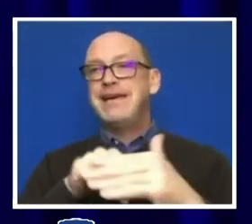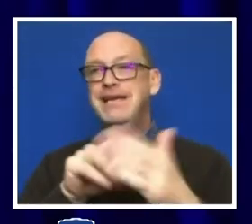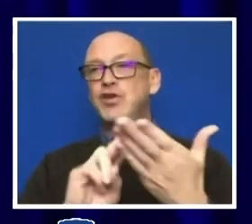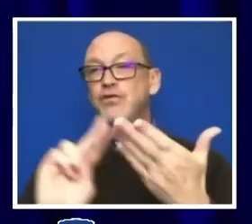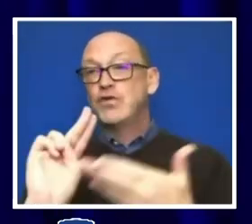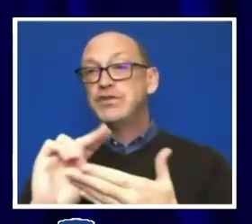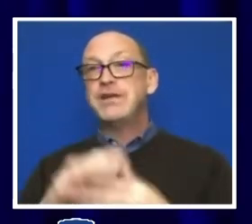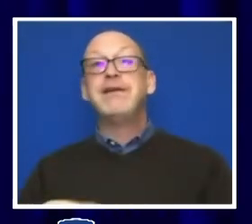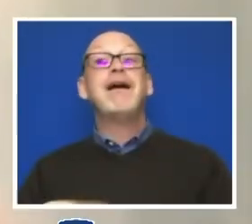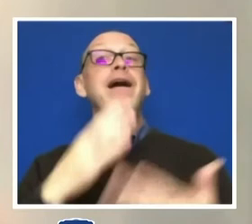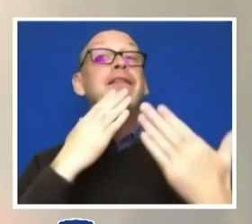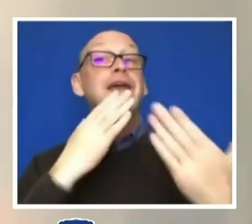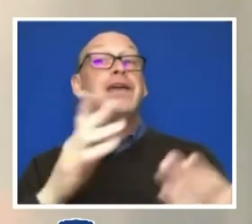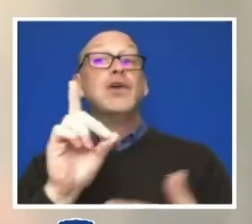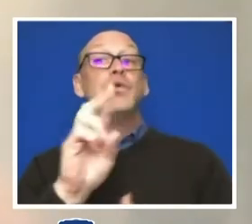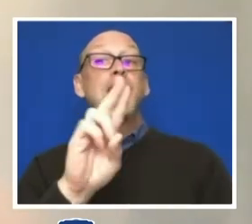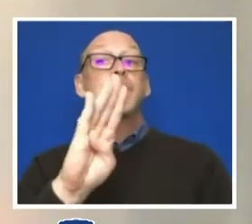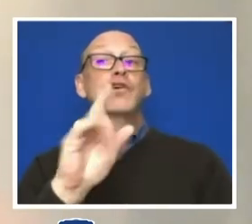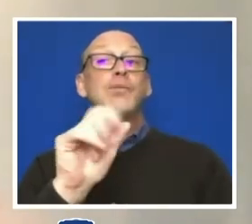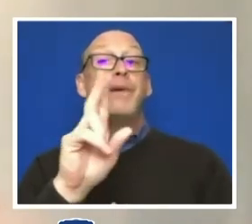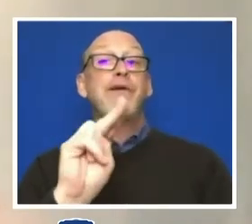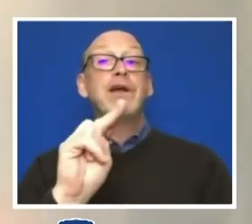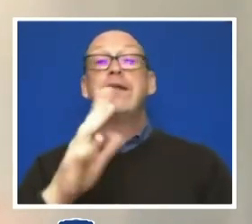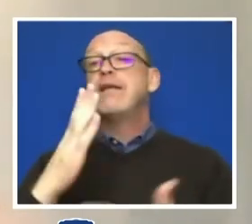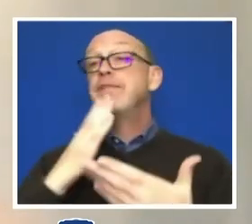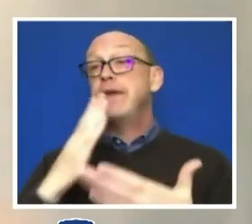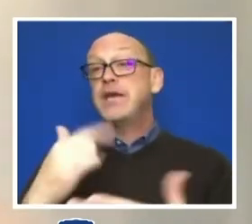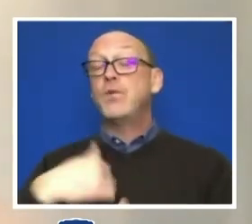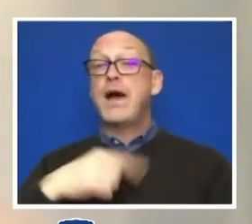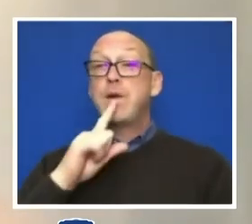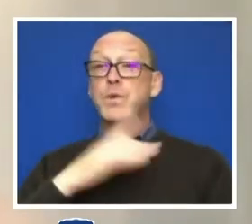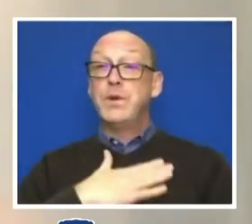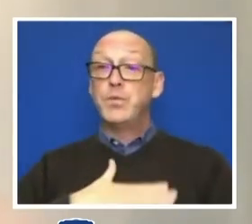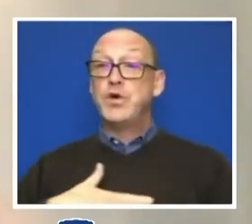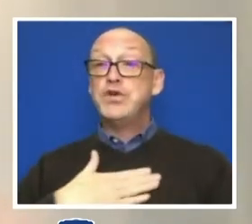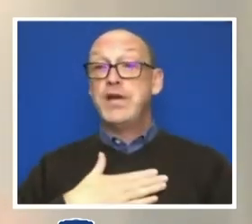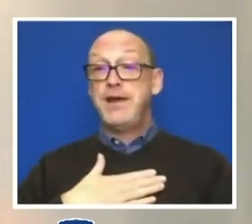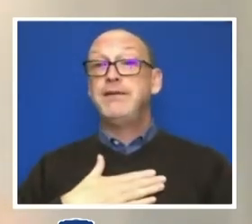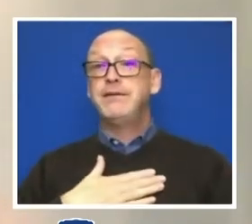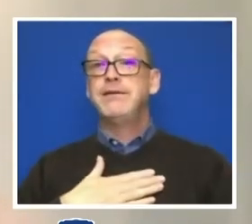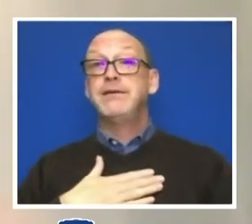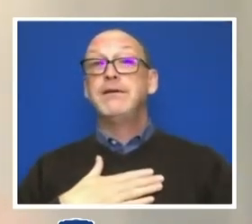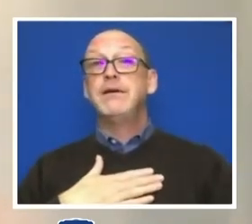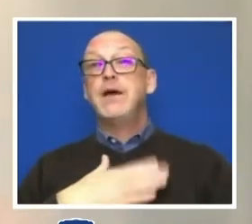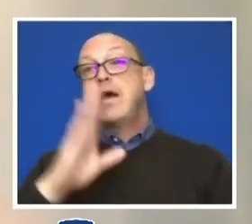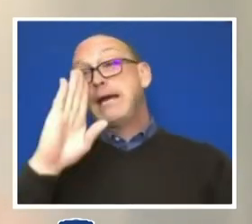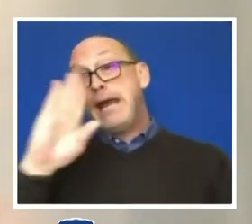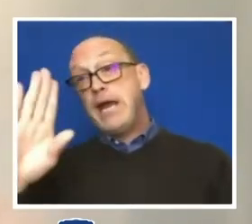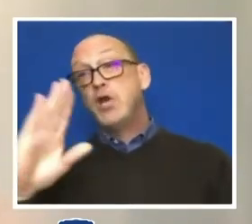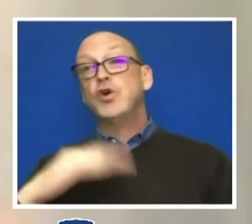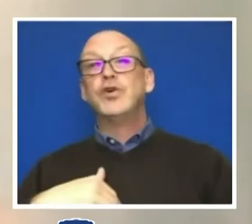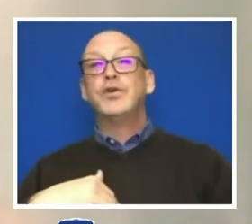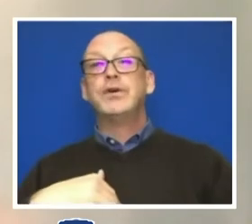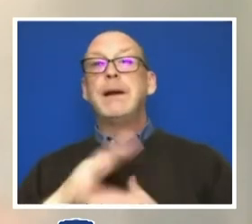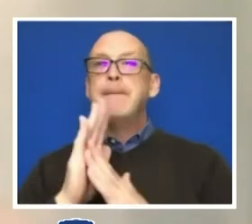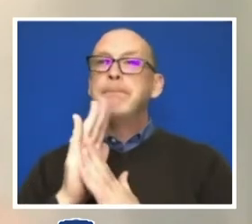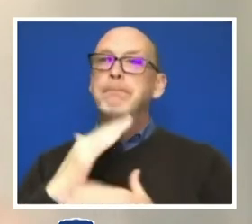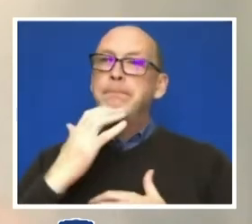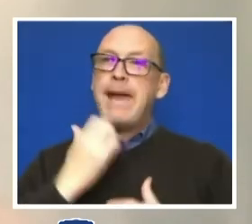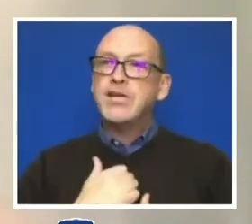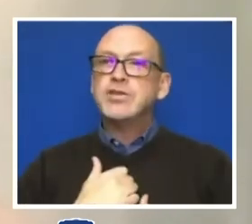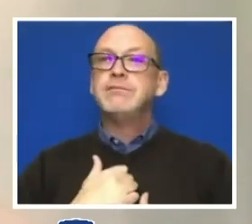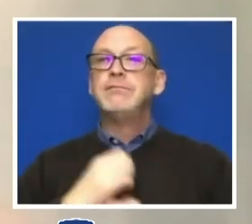Thank you, Dr. Barron. Thank First, I do want to say that I appreciate the candor, the passion, the transparency